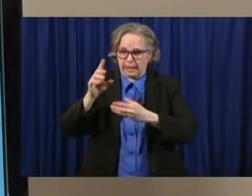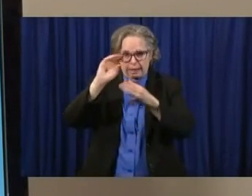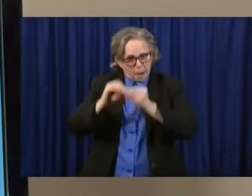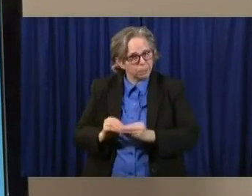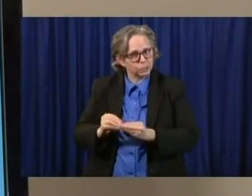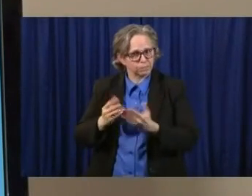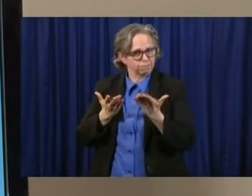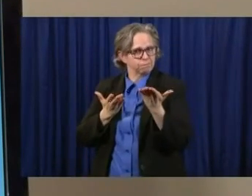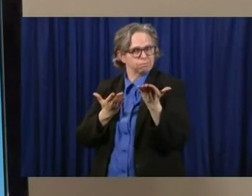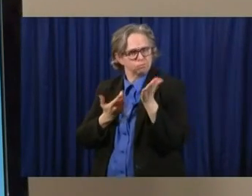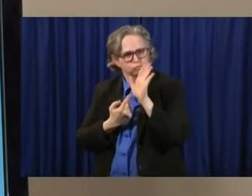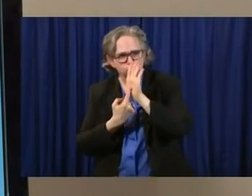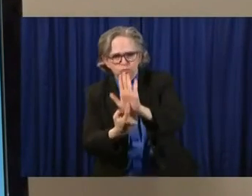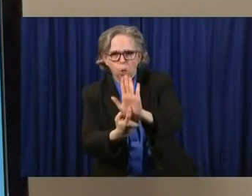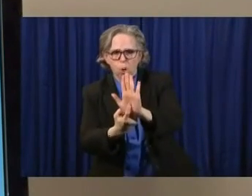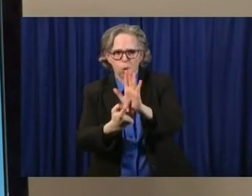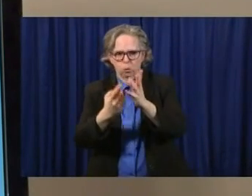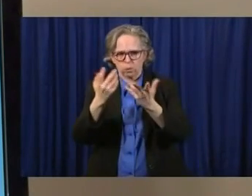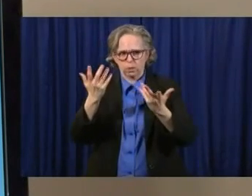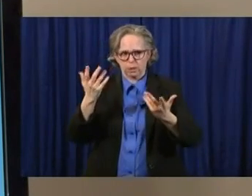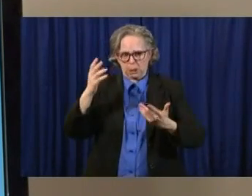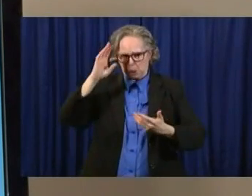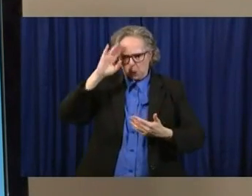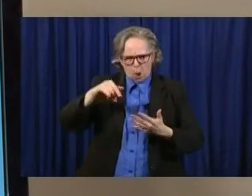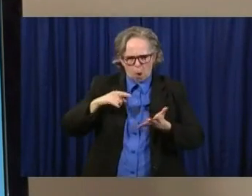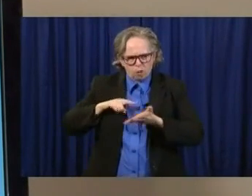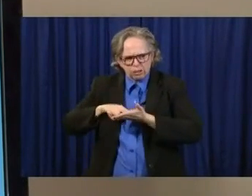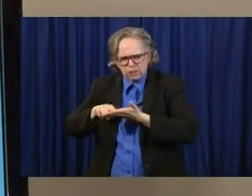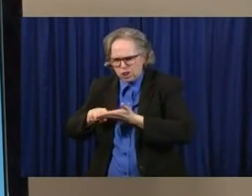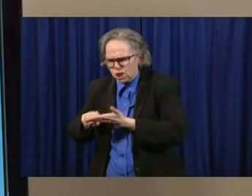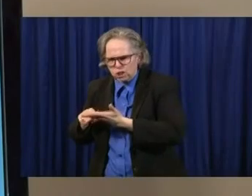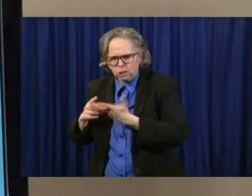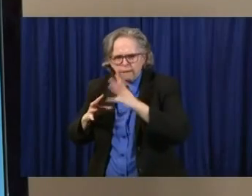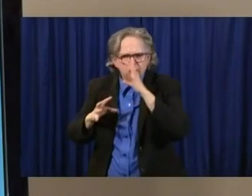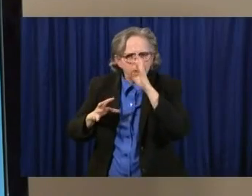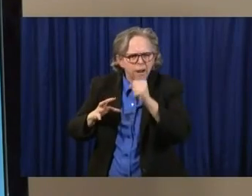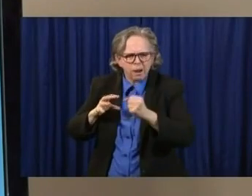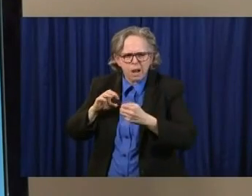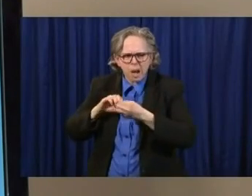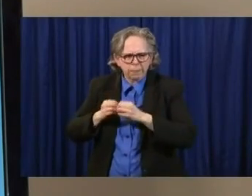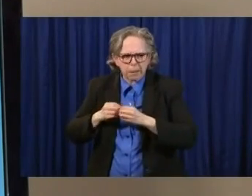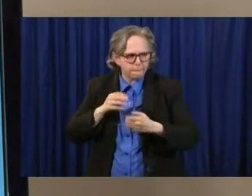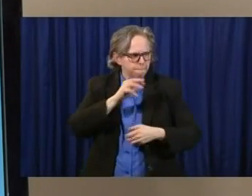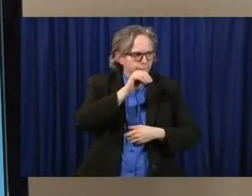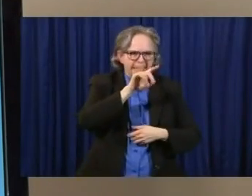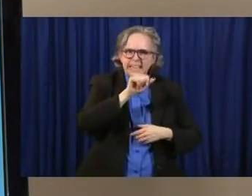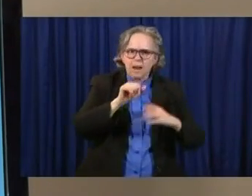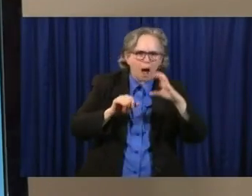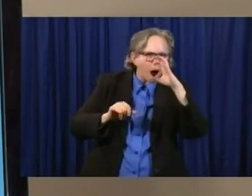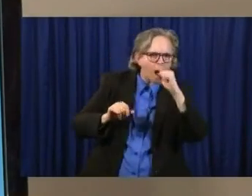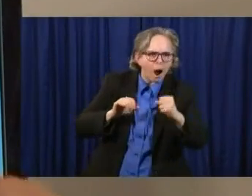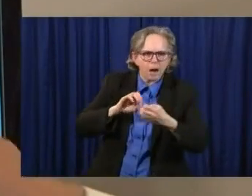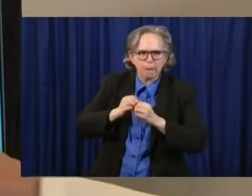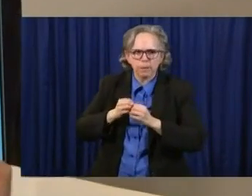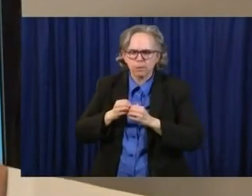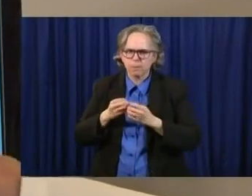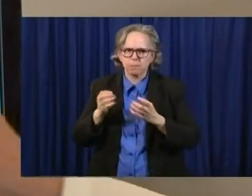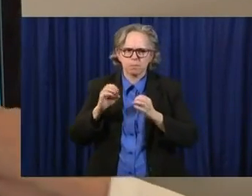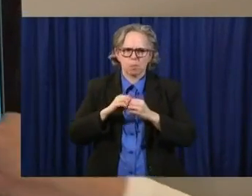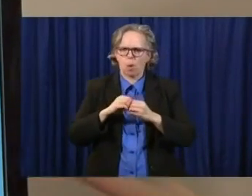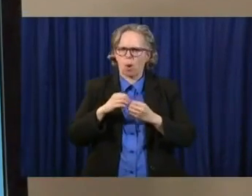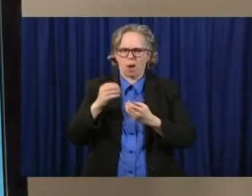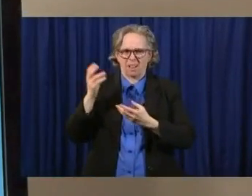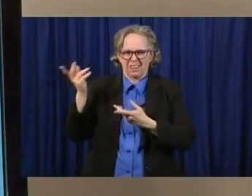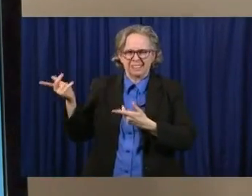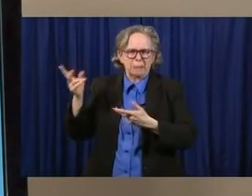a lot of researchers are interested in others, including the media. So we'll find more of this that you can see, if you can see it better.